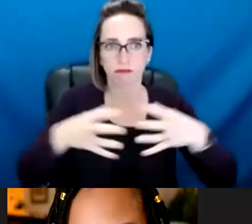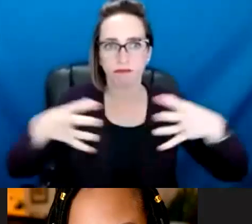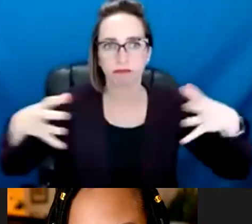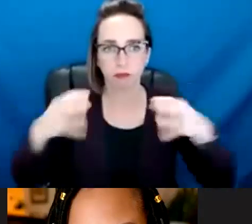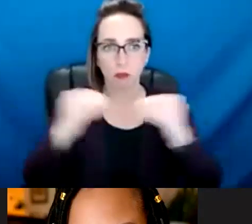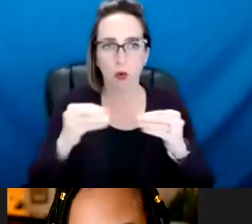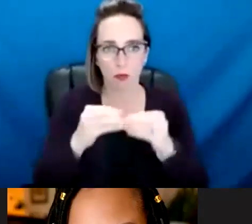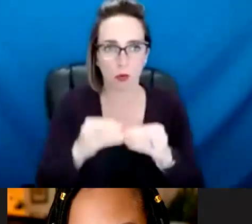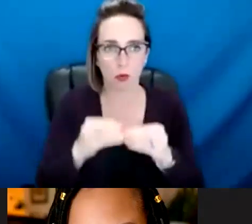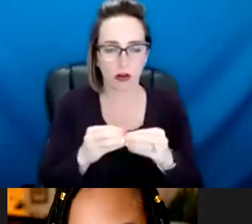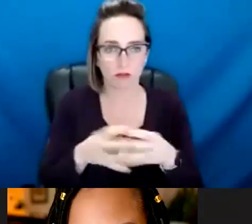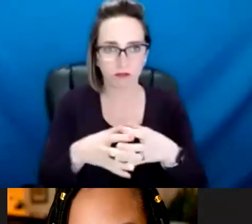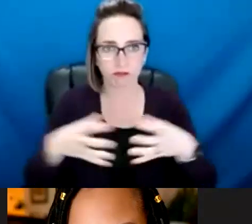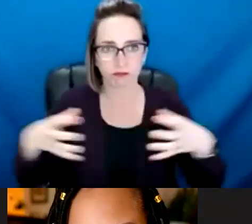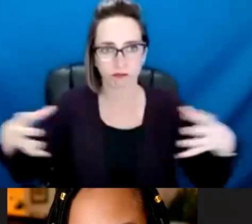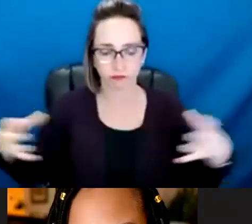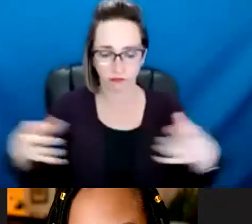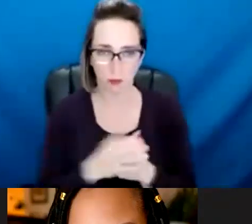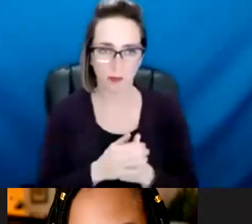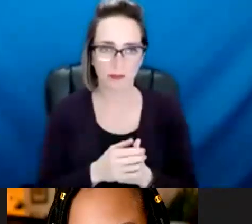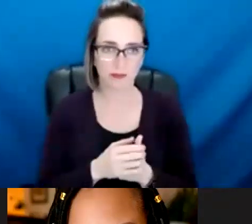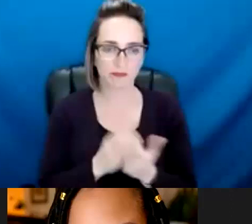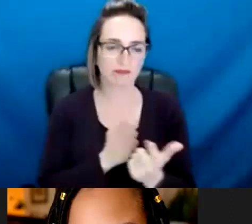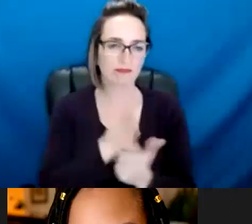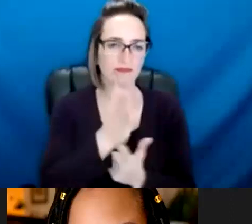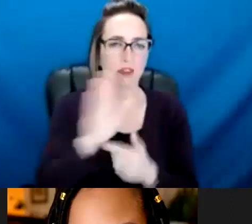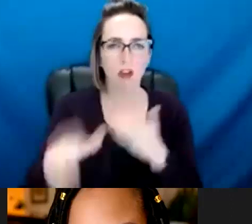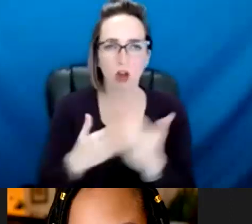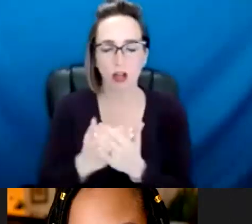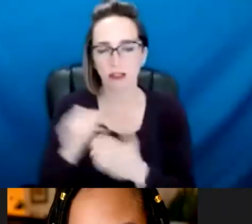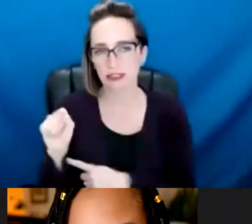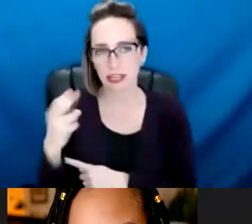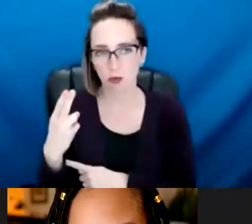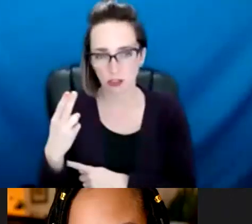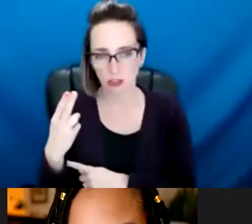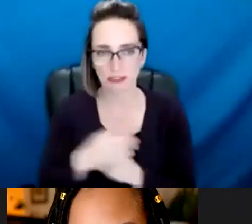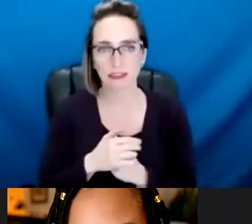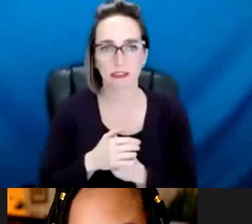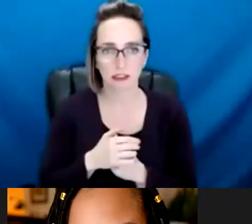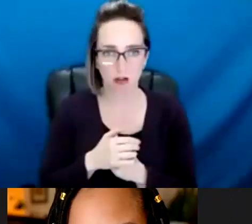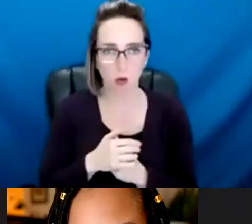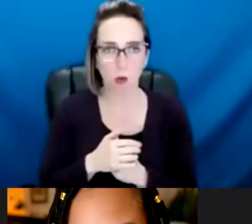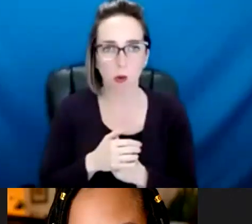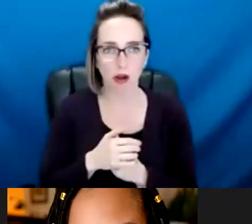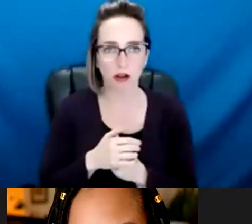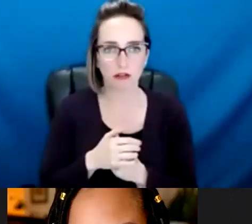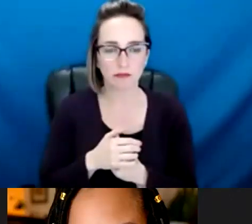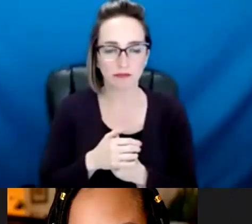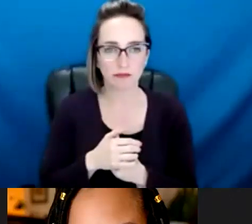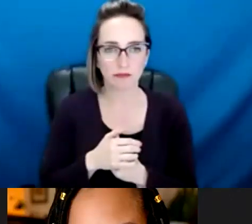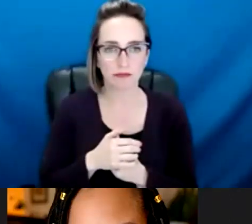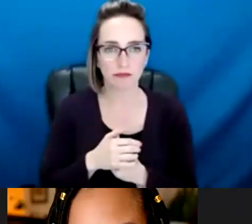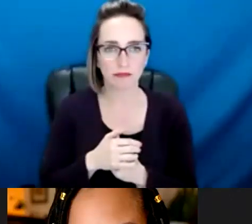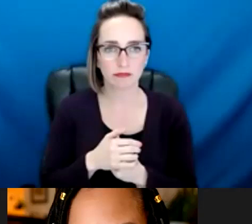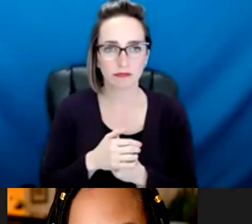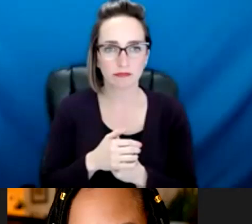uh, names were given. And then those, uh, folks were asked to give additional names. And so, sorry, I just need to